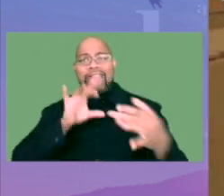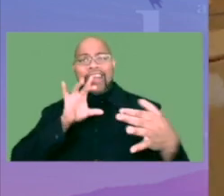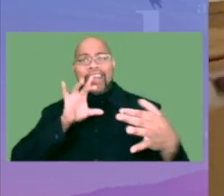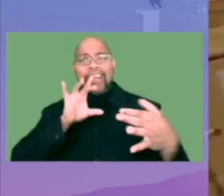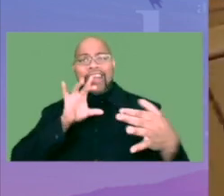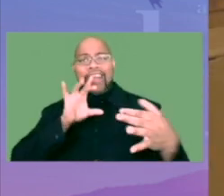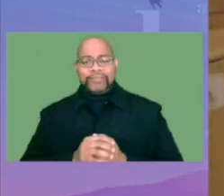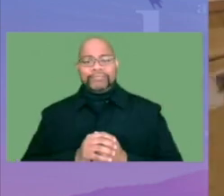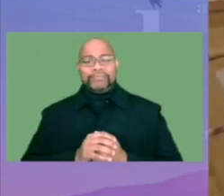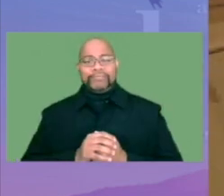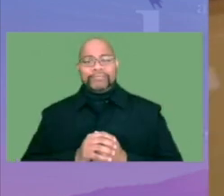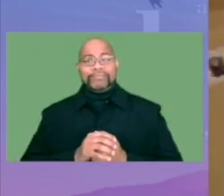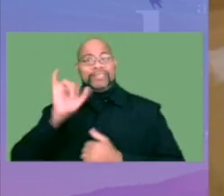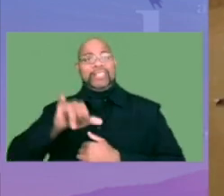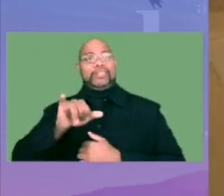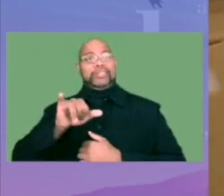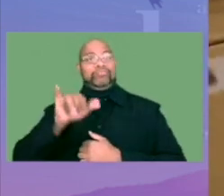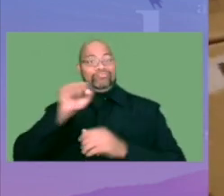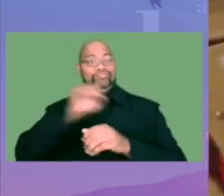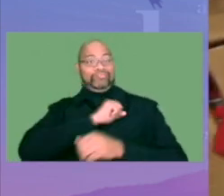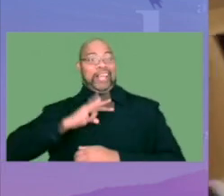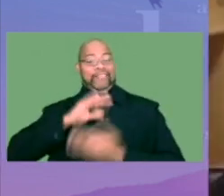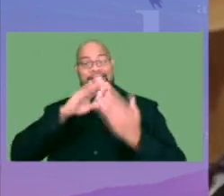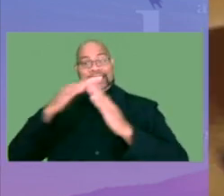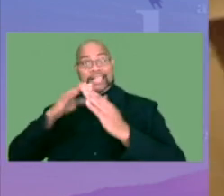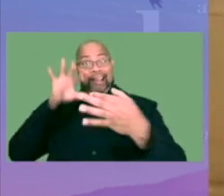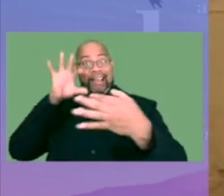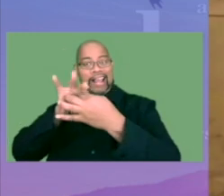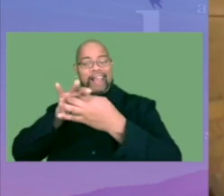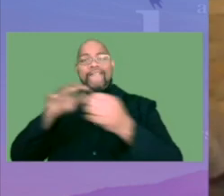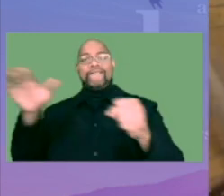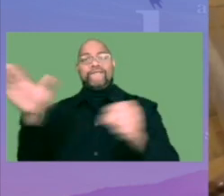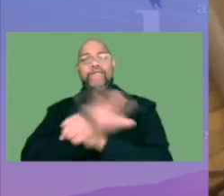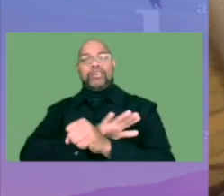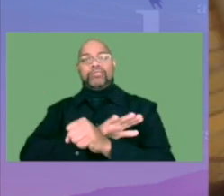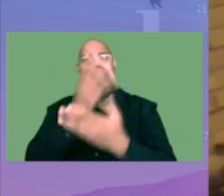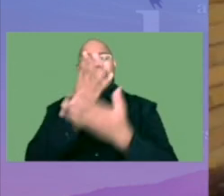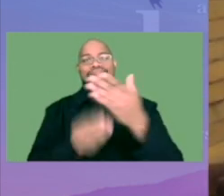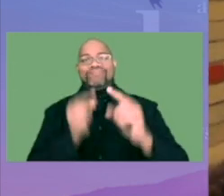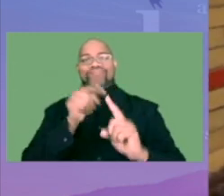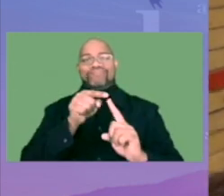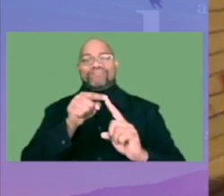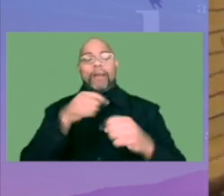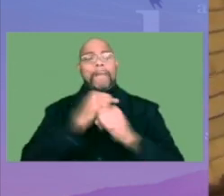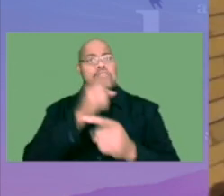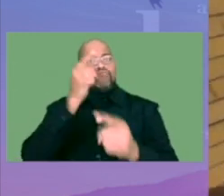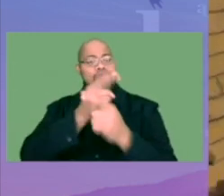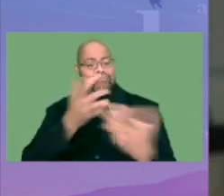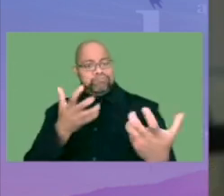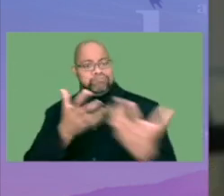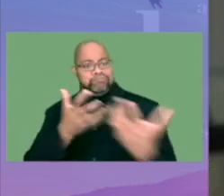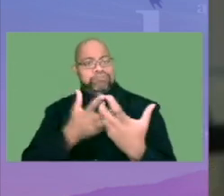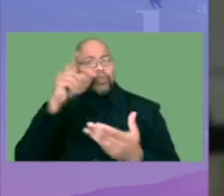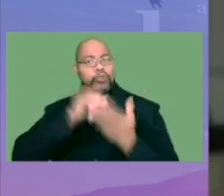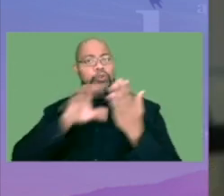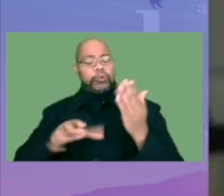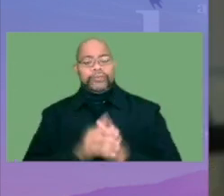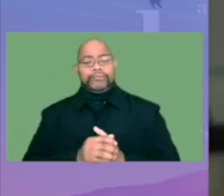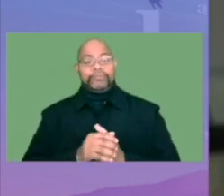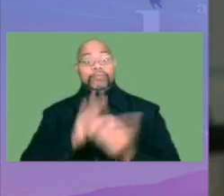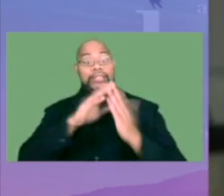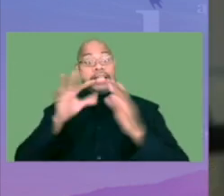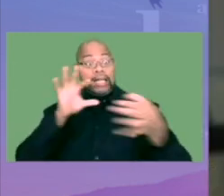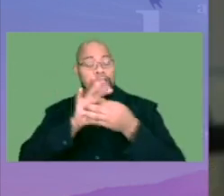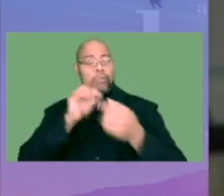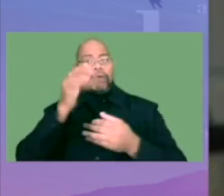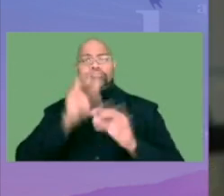This is where the staff of CityConnects fills the void, creating the right connections for students. CityConnects is one of the